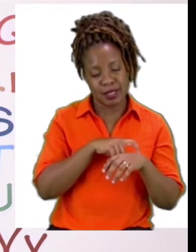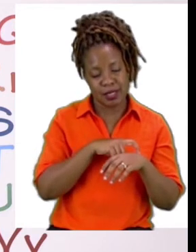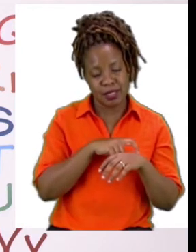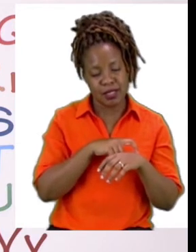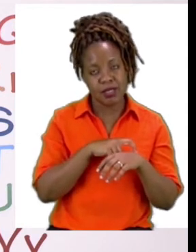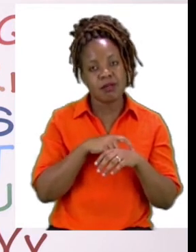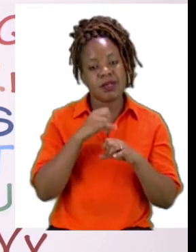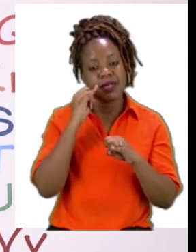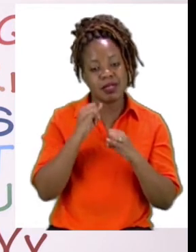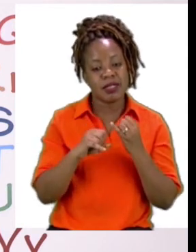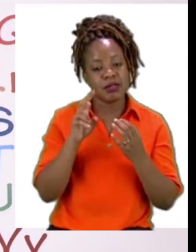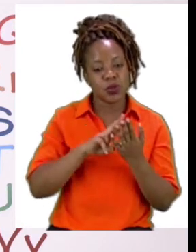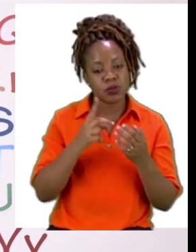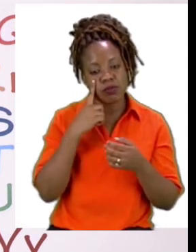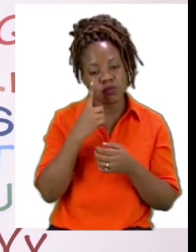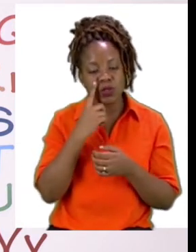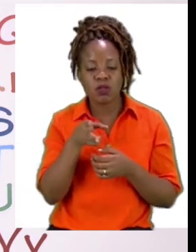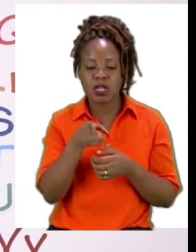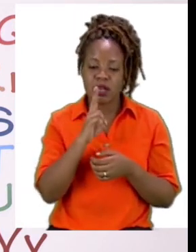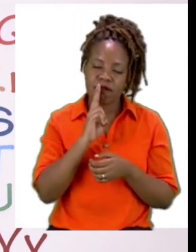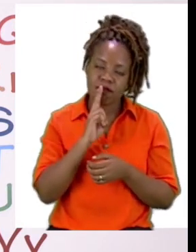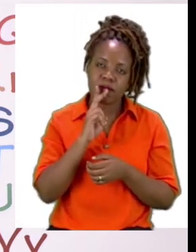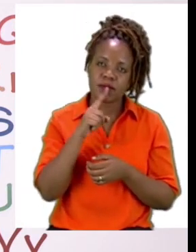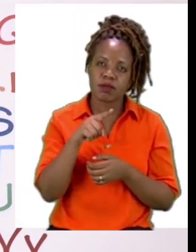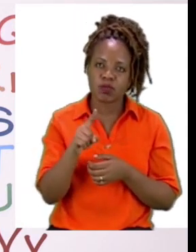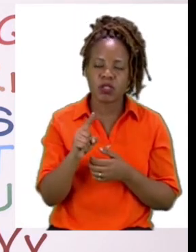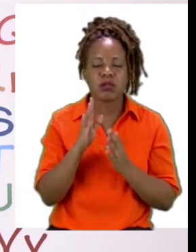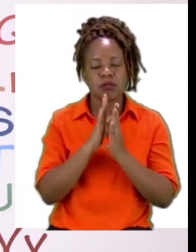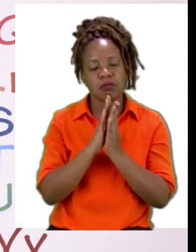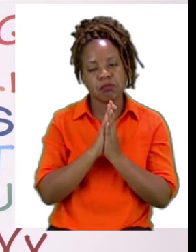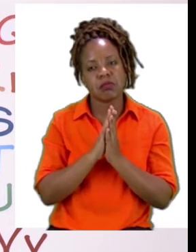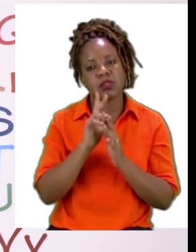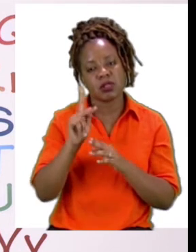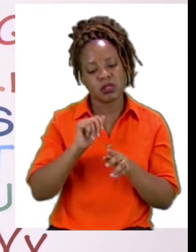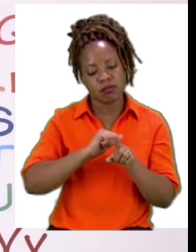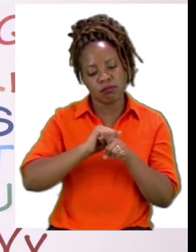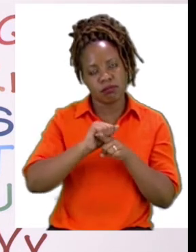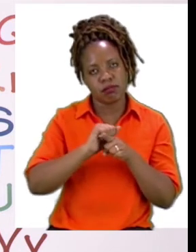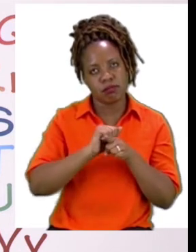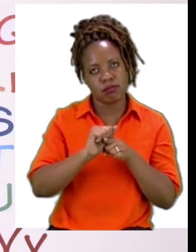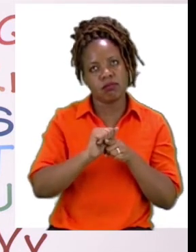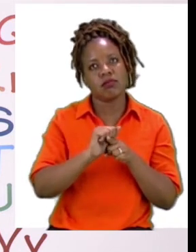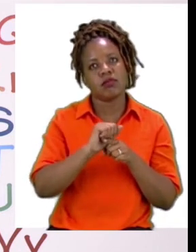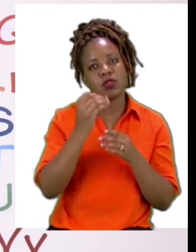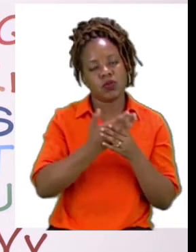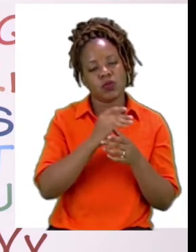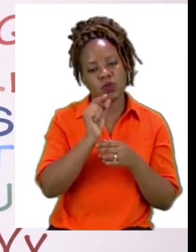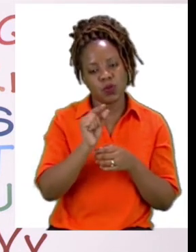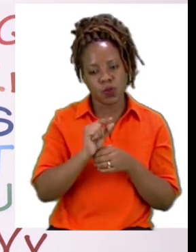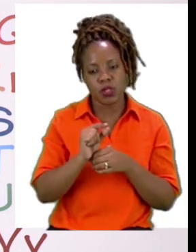to check your answers. Then you can practice your vocabulary words and even look for pictures of the different types of transport.